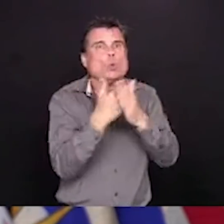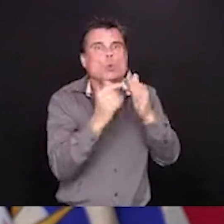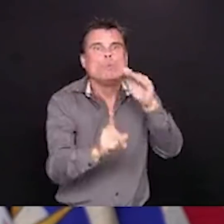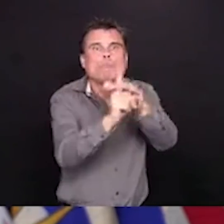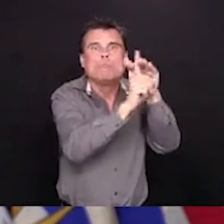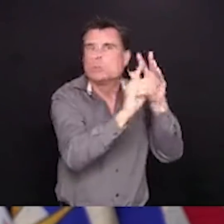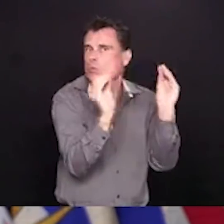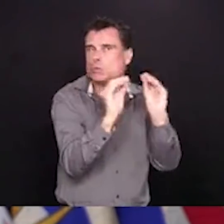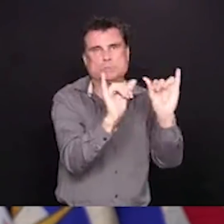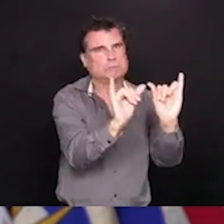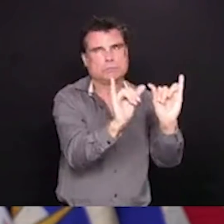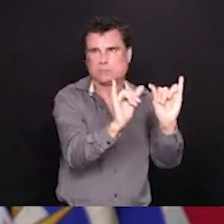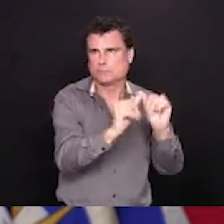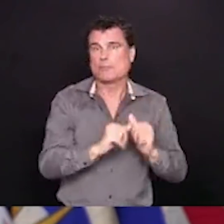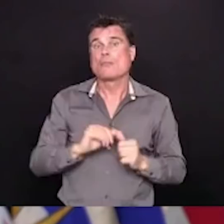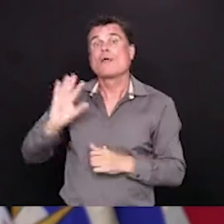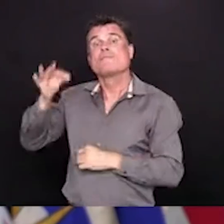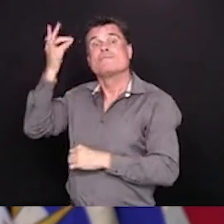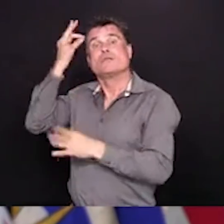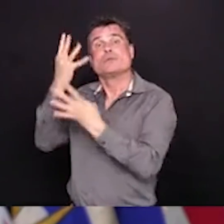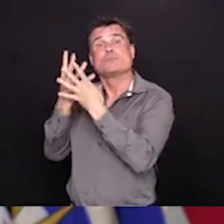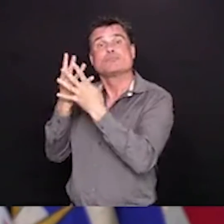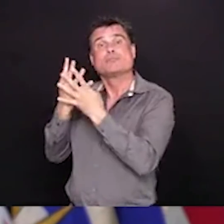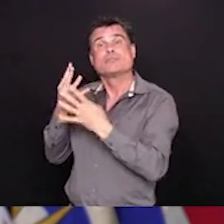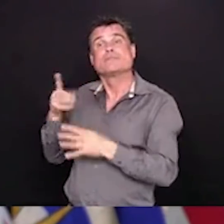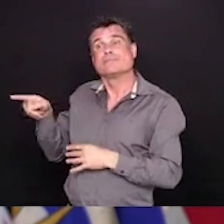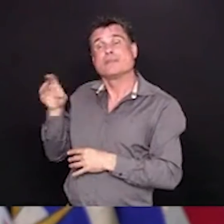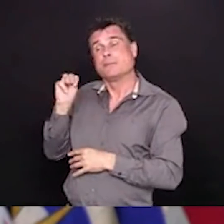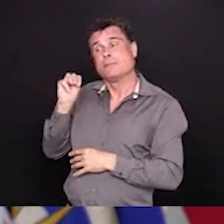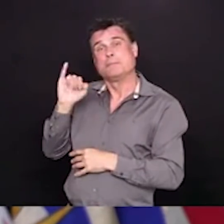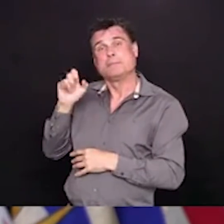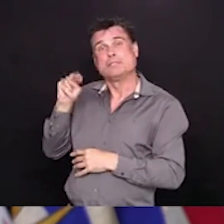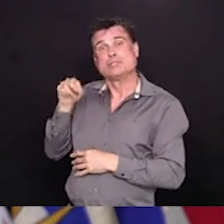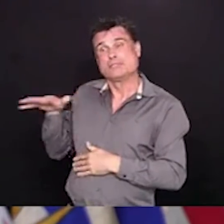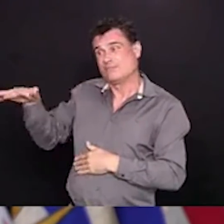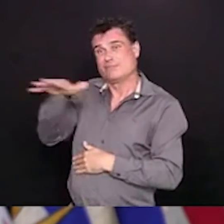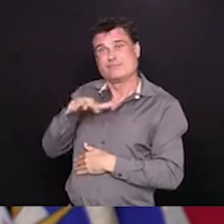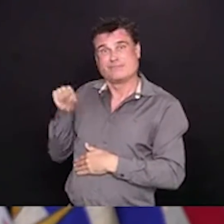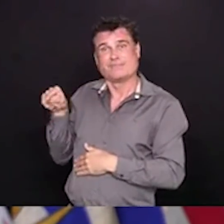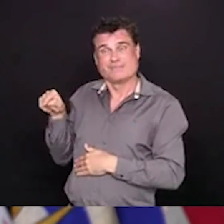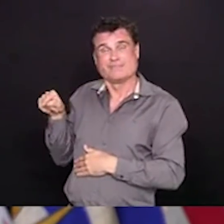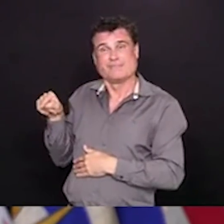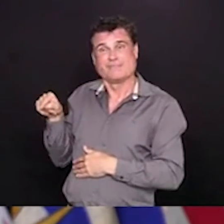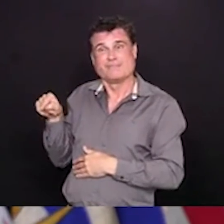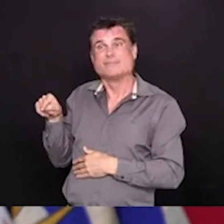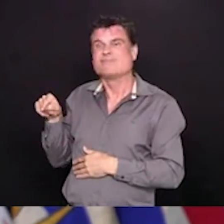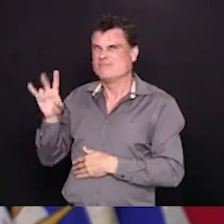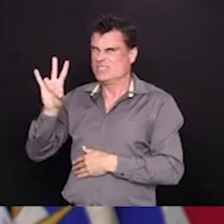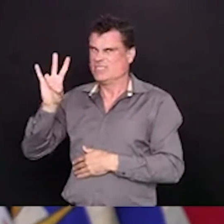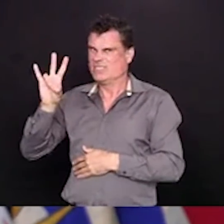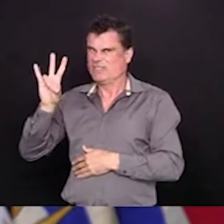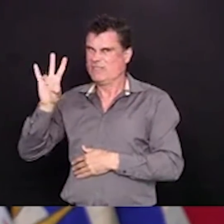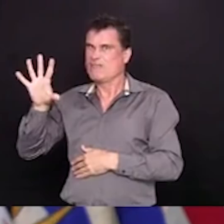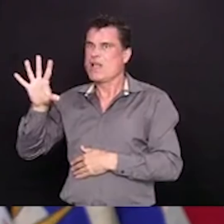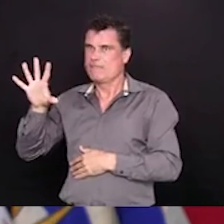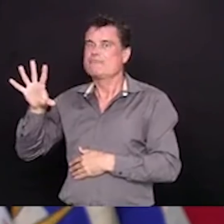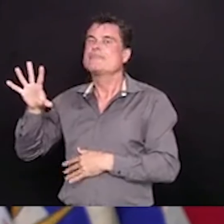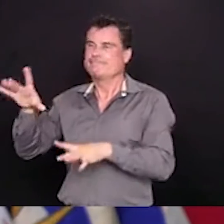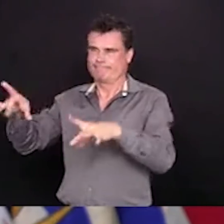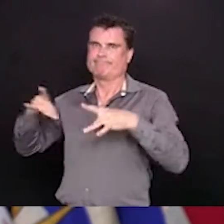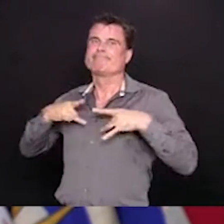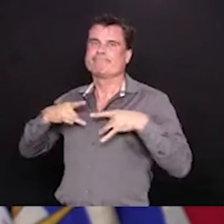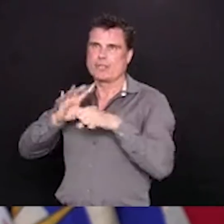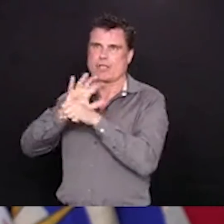including 64 inmates. In addition, we've now come to understand that there has been